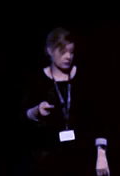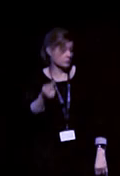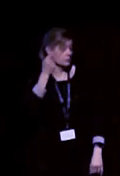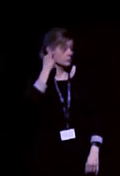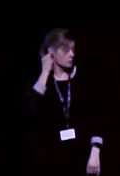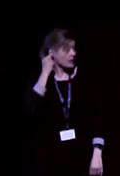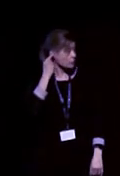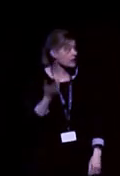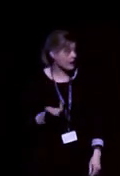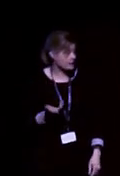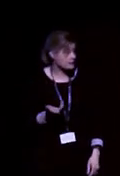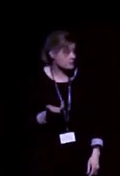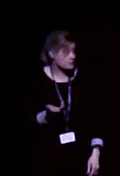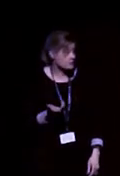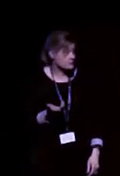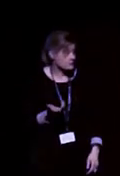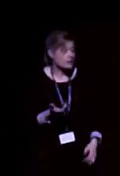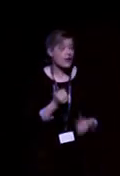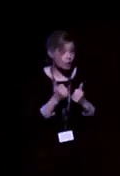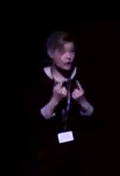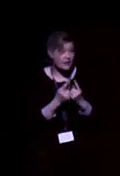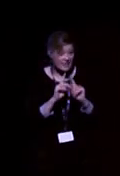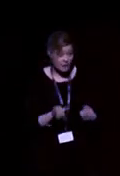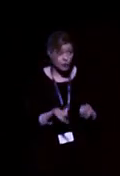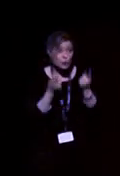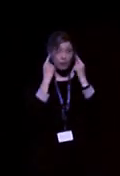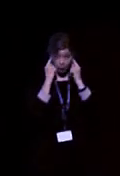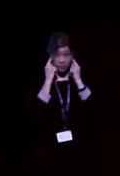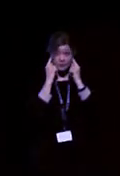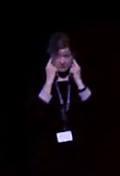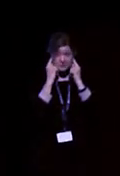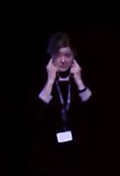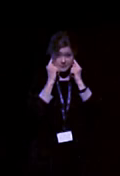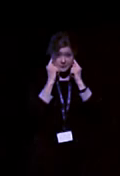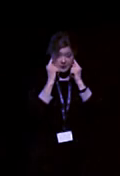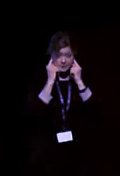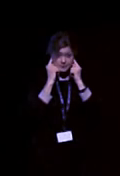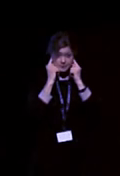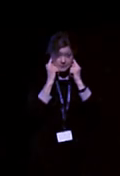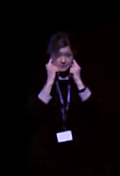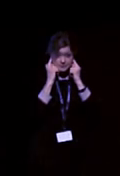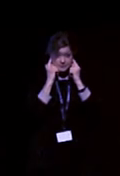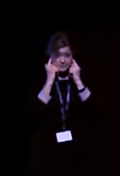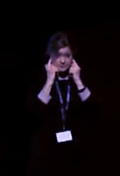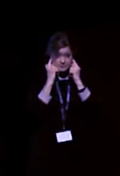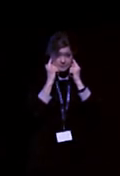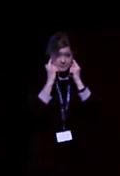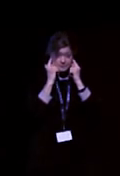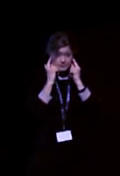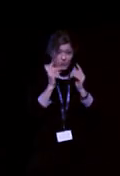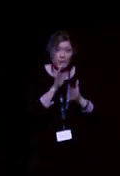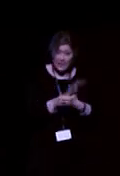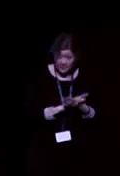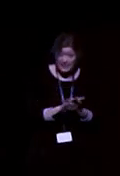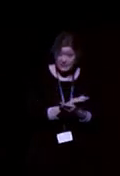benefit of this is it sends the signals to both hearing aids and therefore she can make the use of, as we said earlier, two